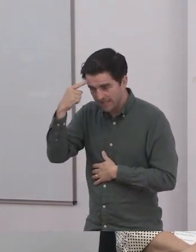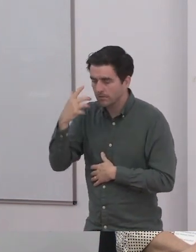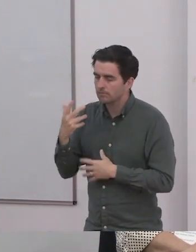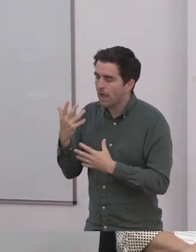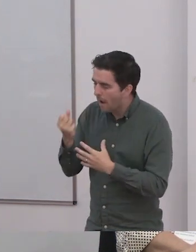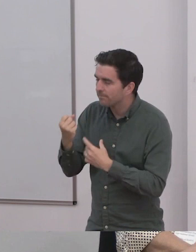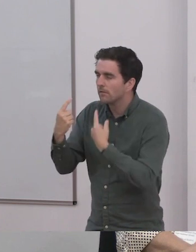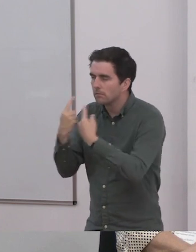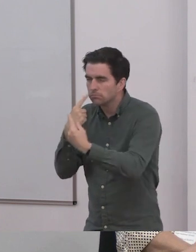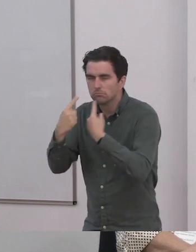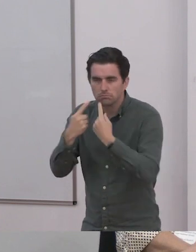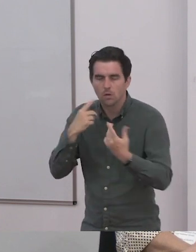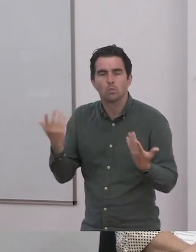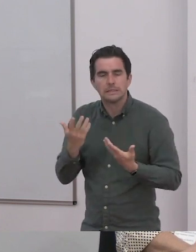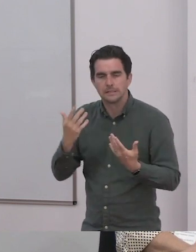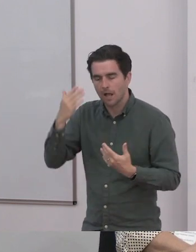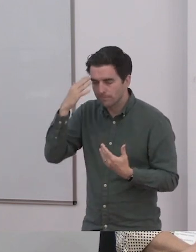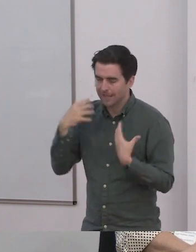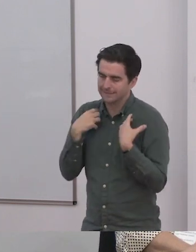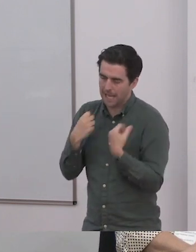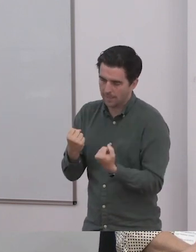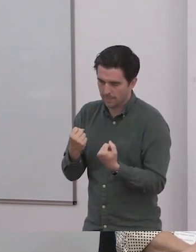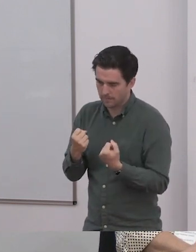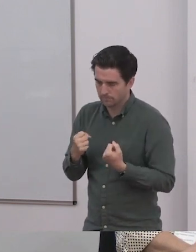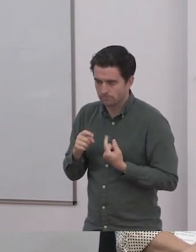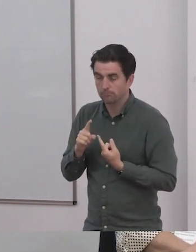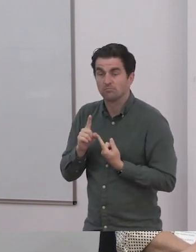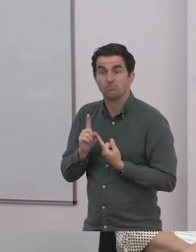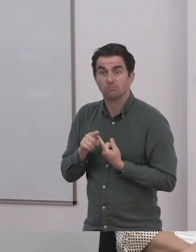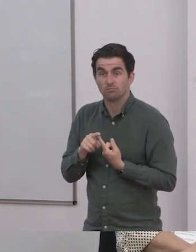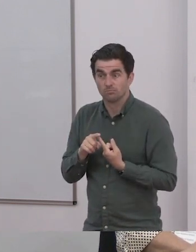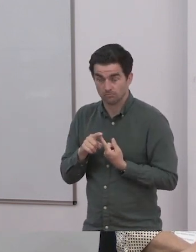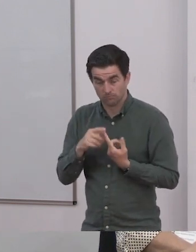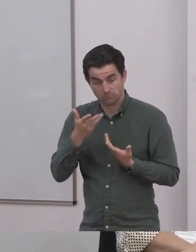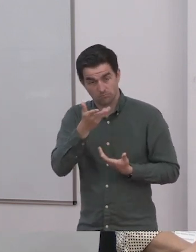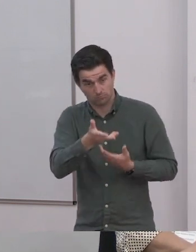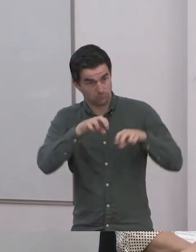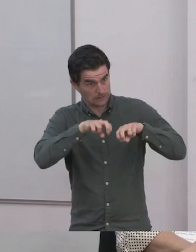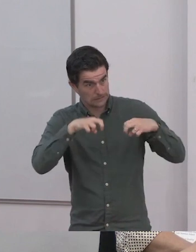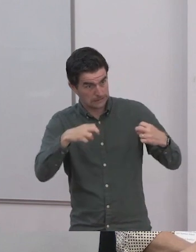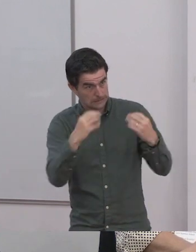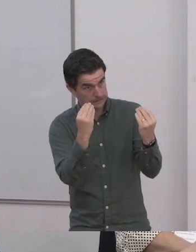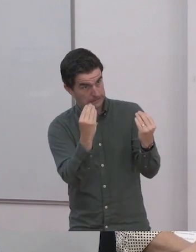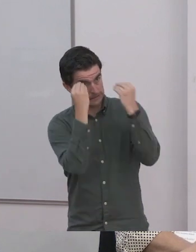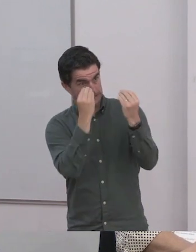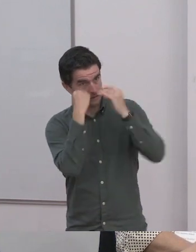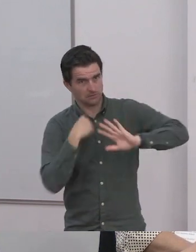at Maslow's hierarchy of needs. You know, having a secure environment, having good mental health. Those have